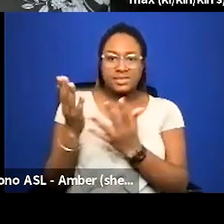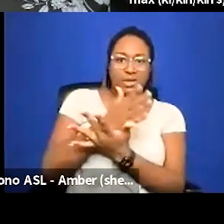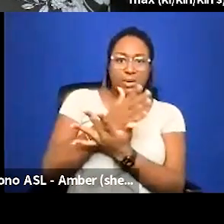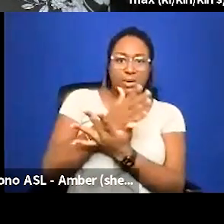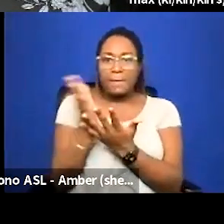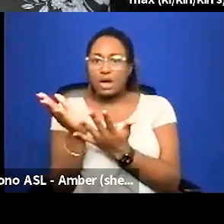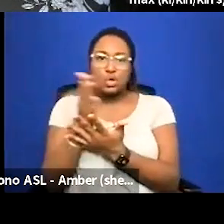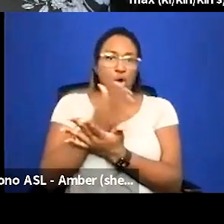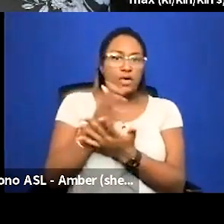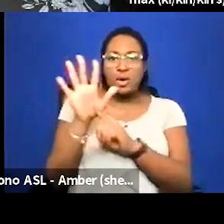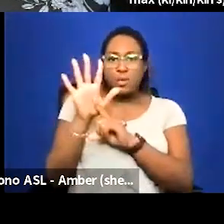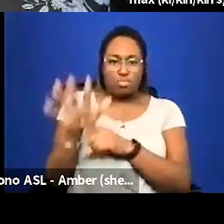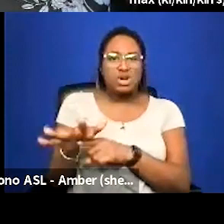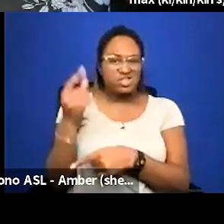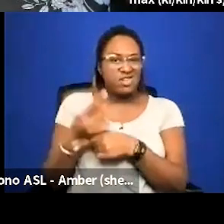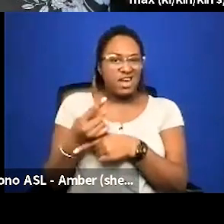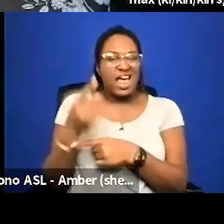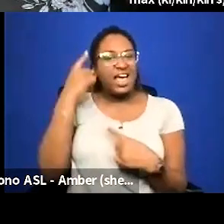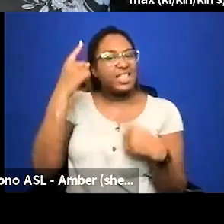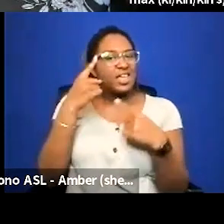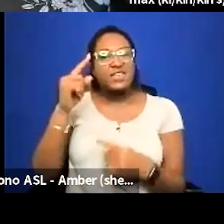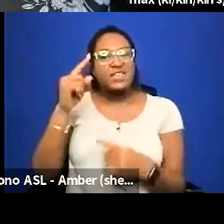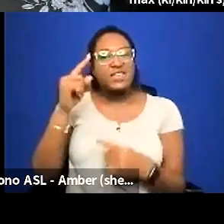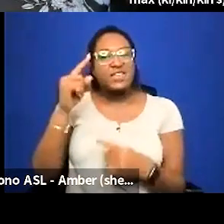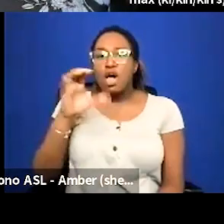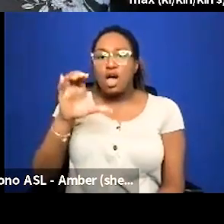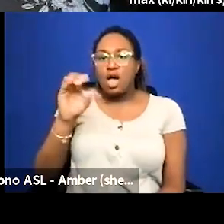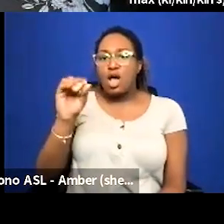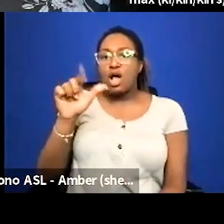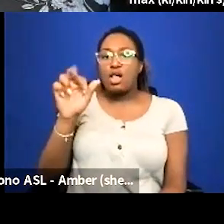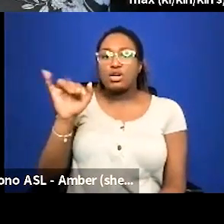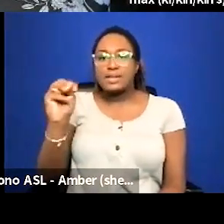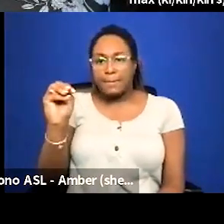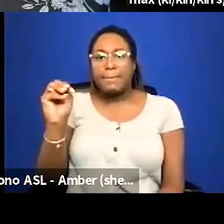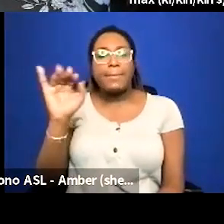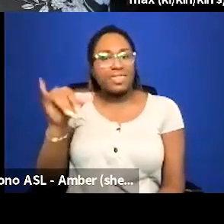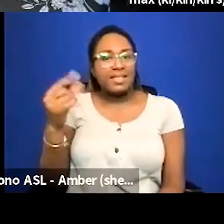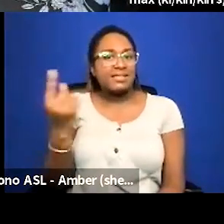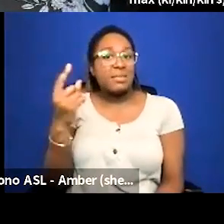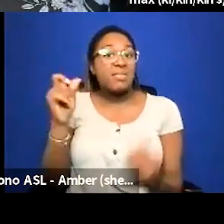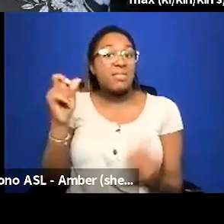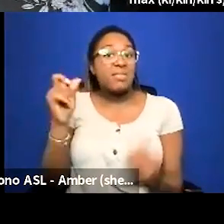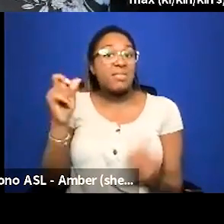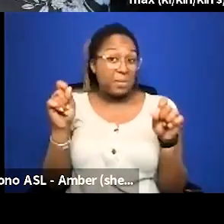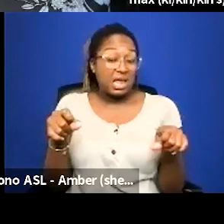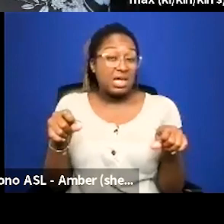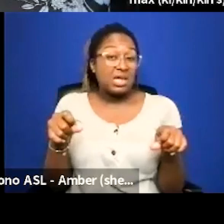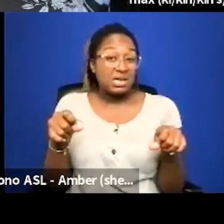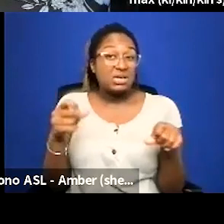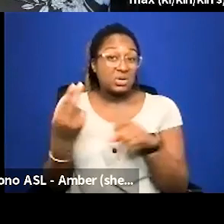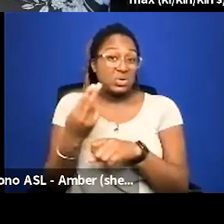oppression right like i think of colorism as like a like something that could be used to compare